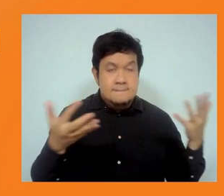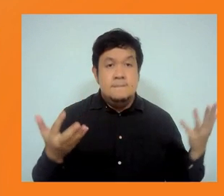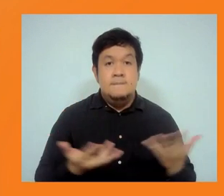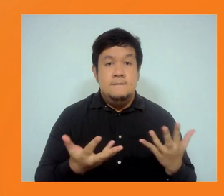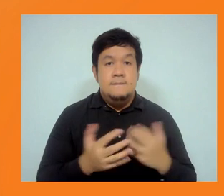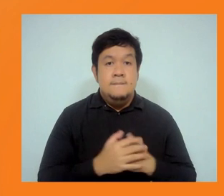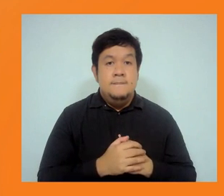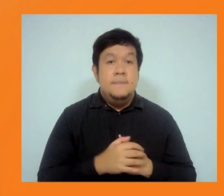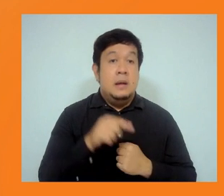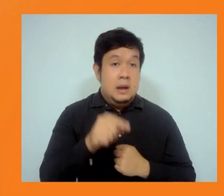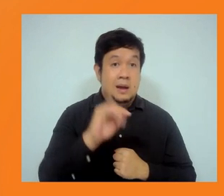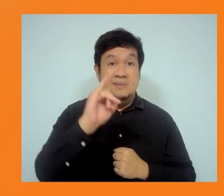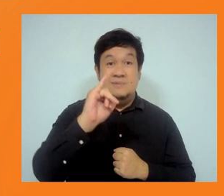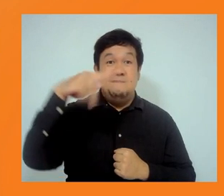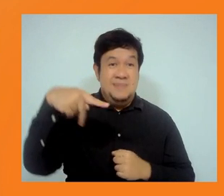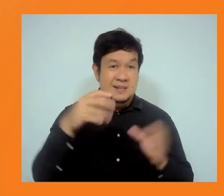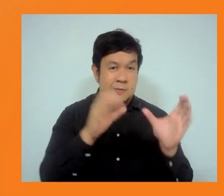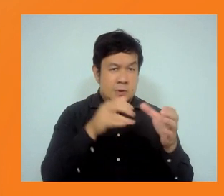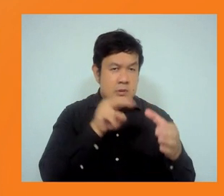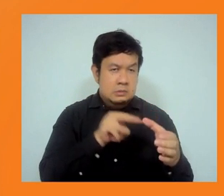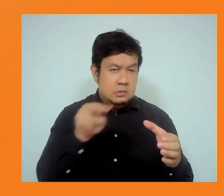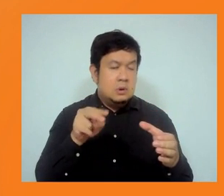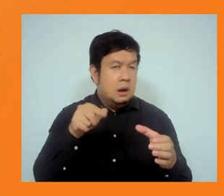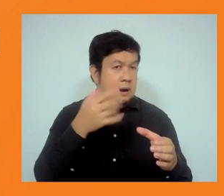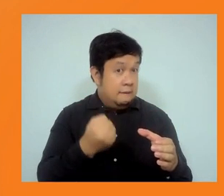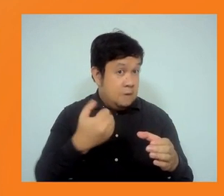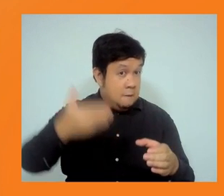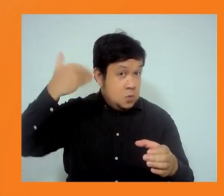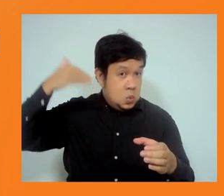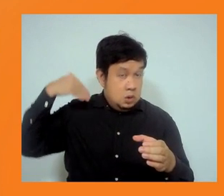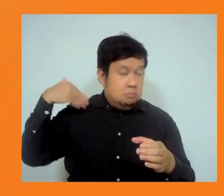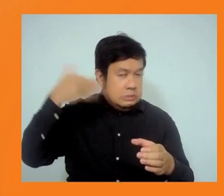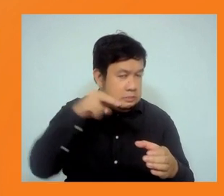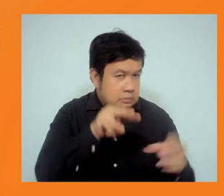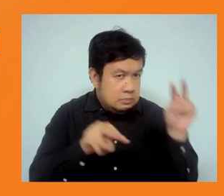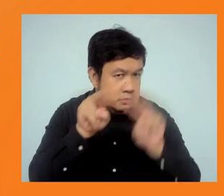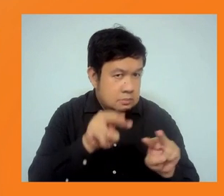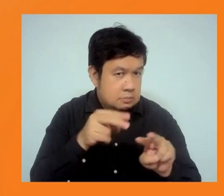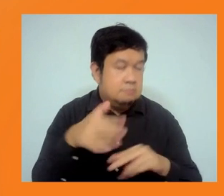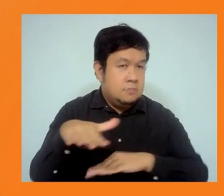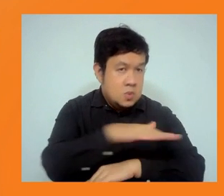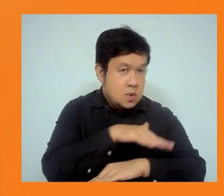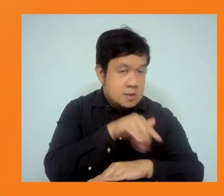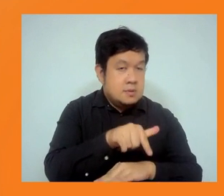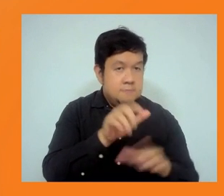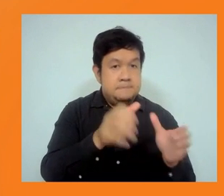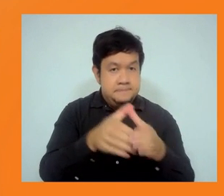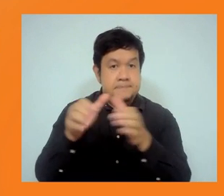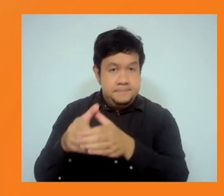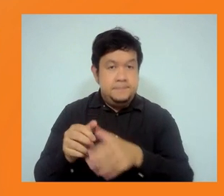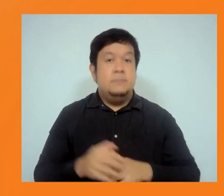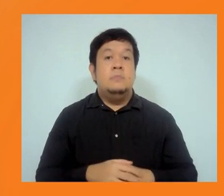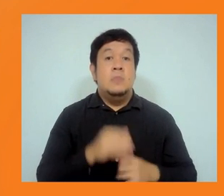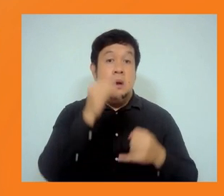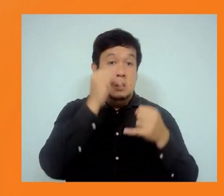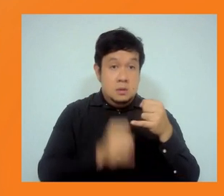and we're in the process of establishing an advisory group for that purpose. And then finally, on the standards, and I would